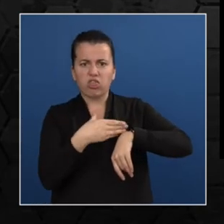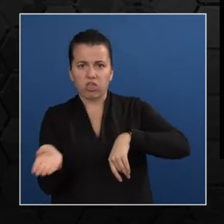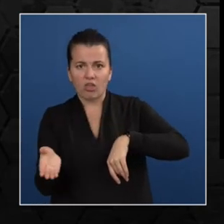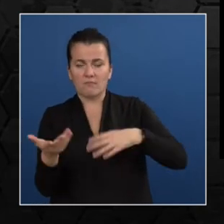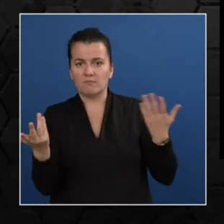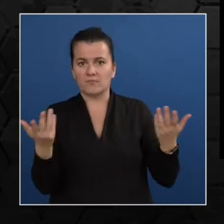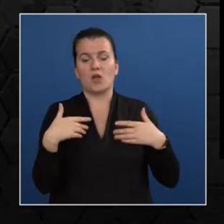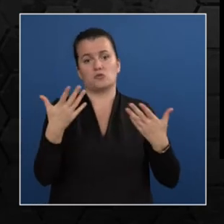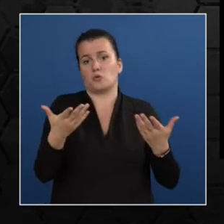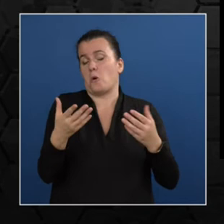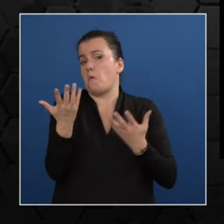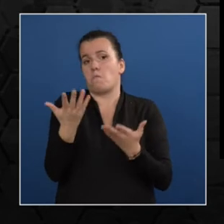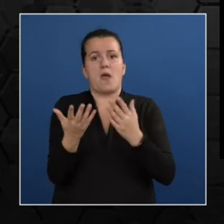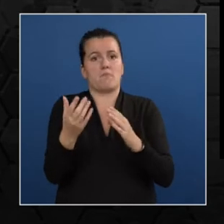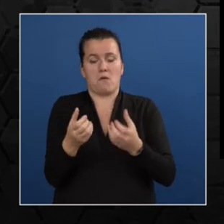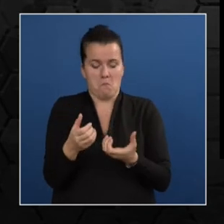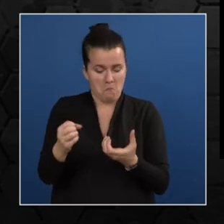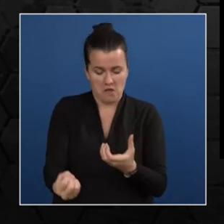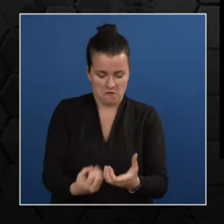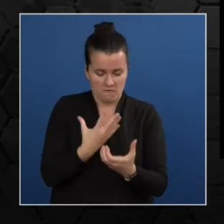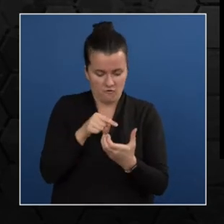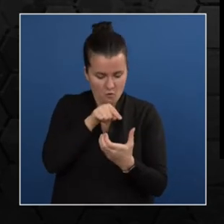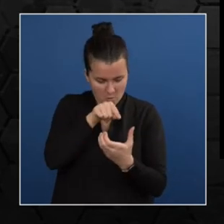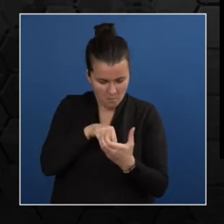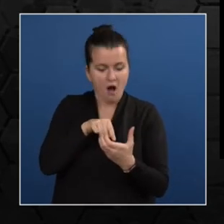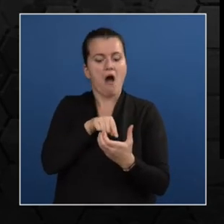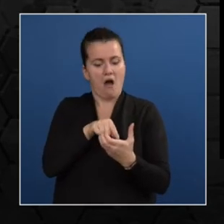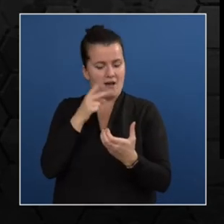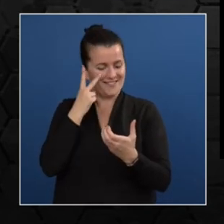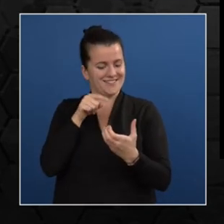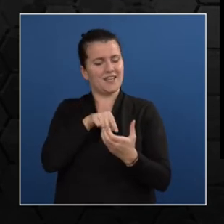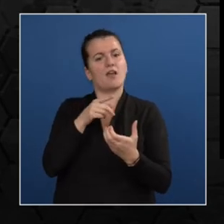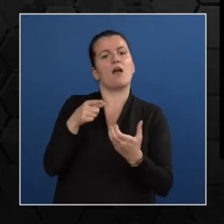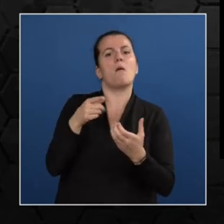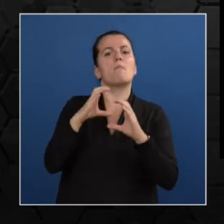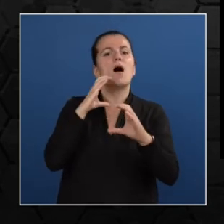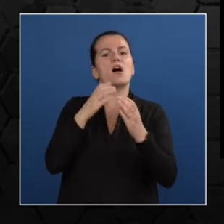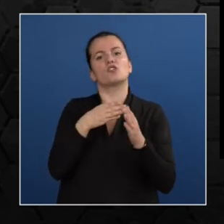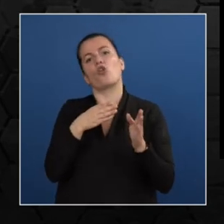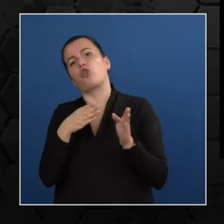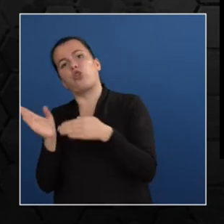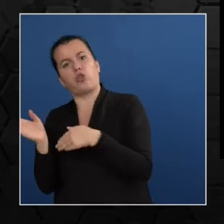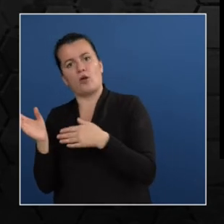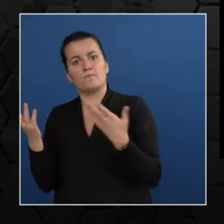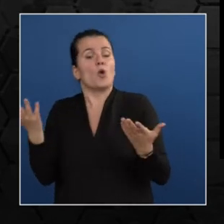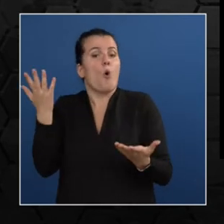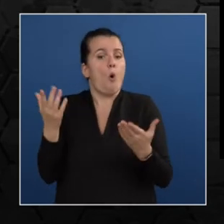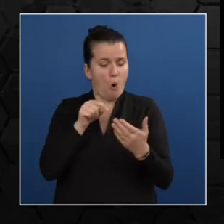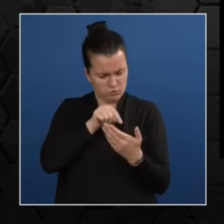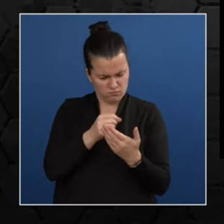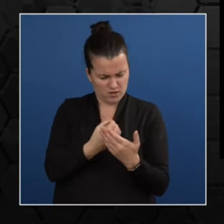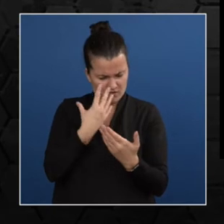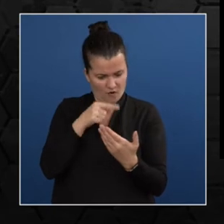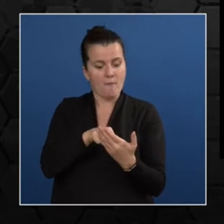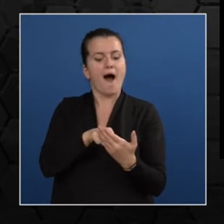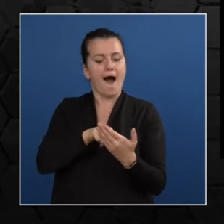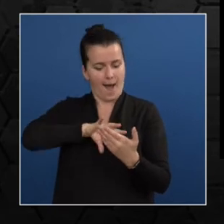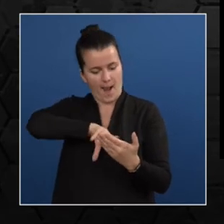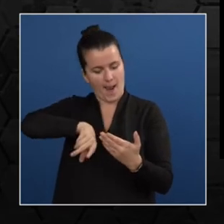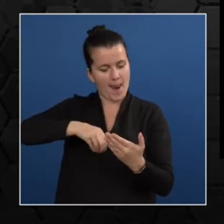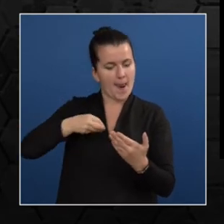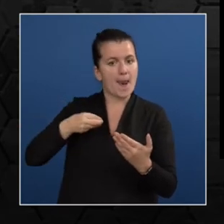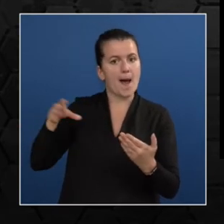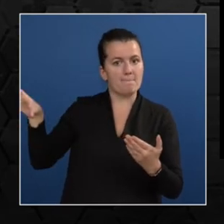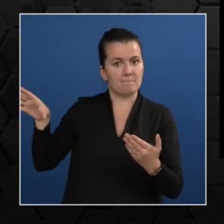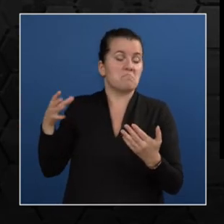bus not running on the right time. GPS systems can also help in controlling instances of eve teasing and pickpocketing as the driver or any passenger